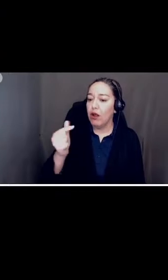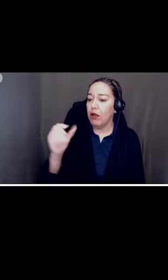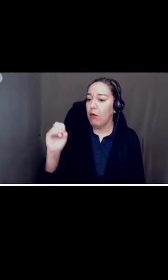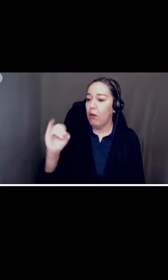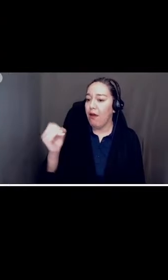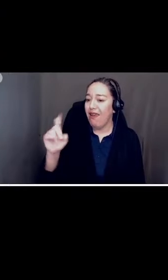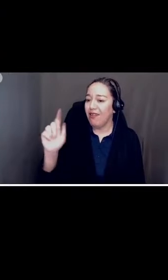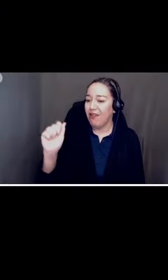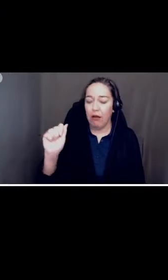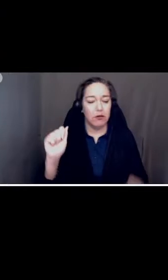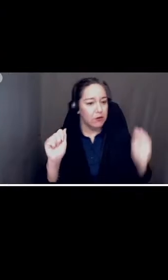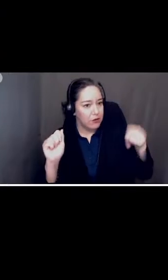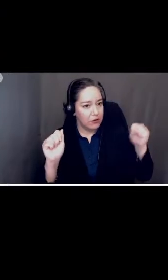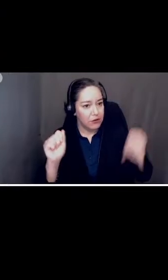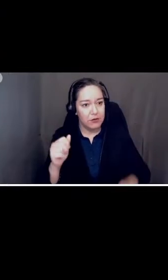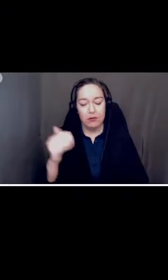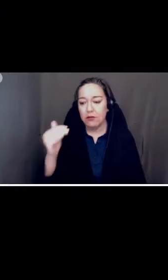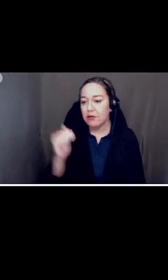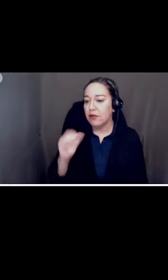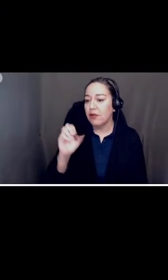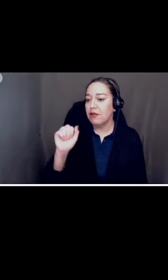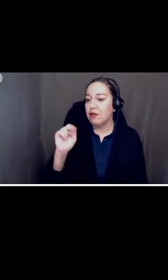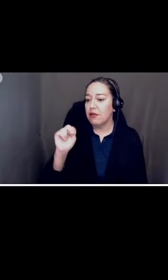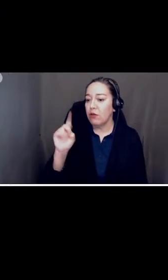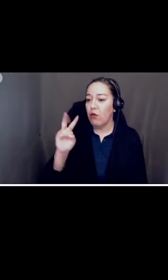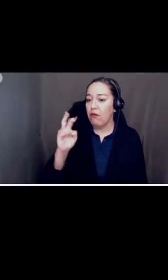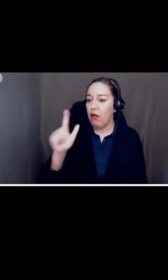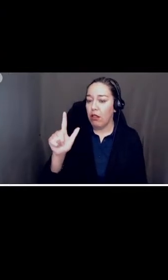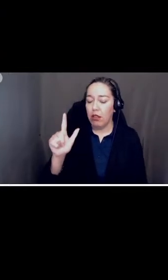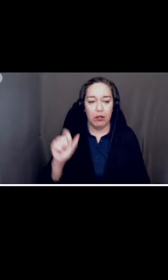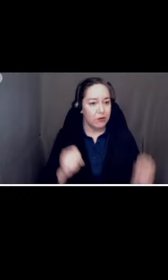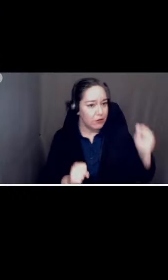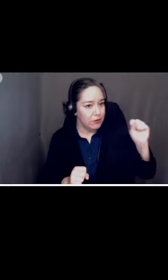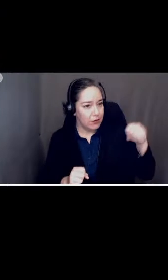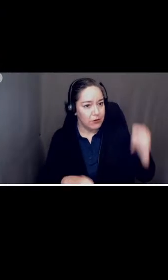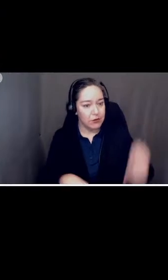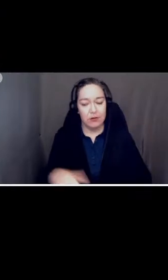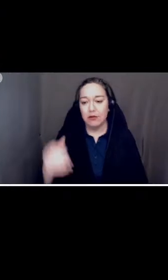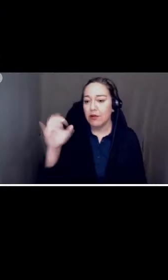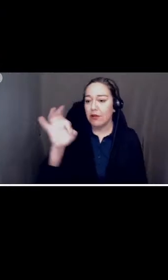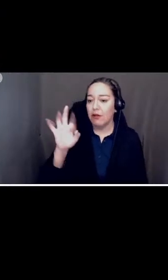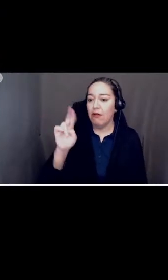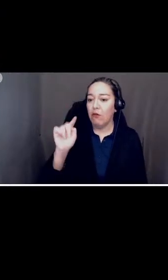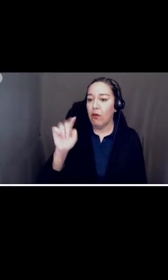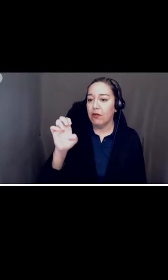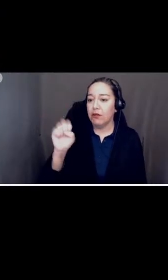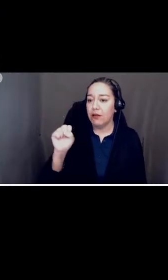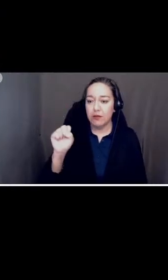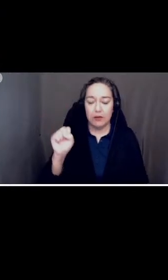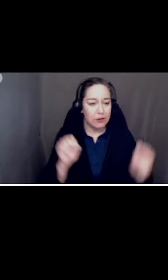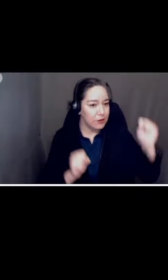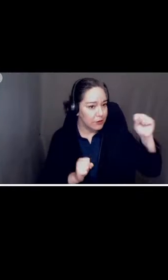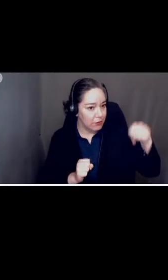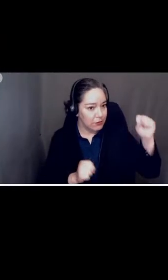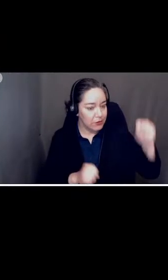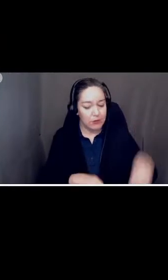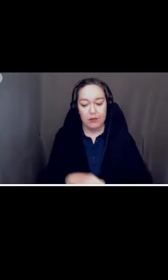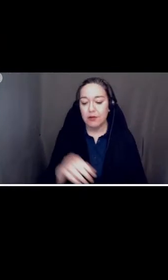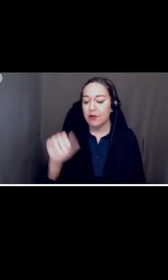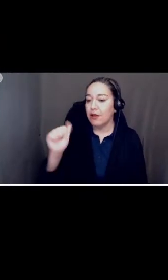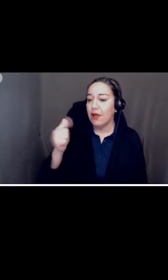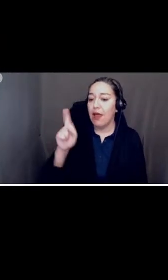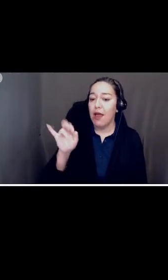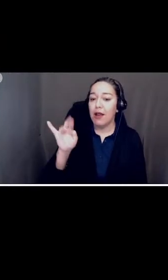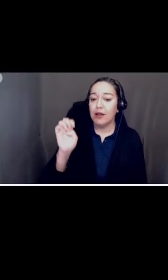yes board member sandoval yes board member fuentes yes board member